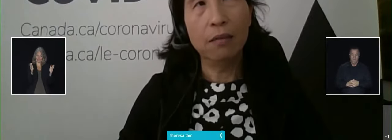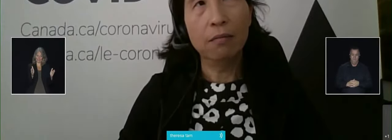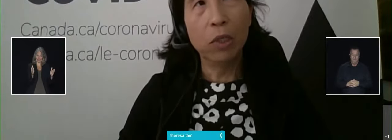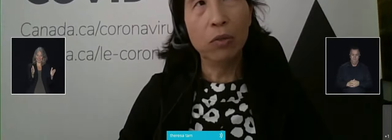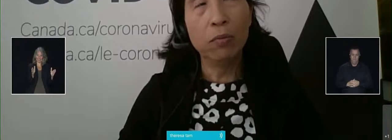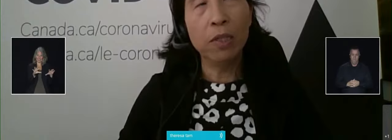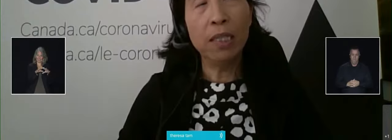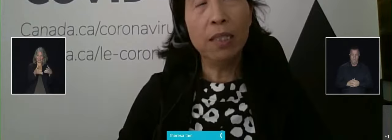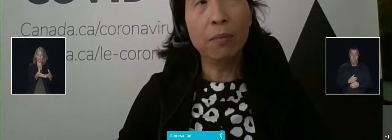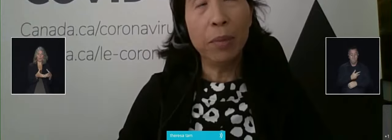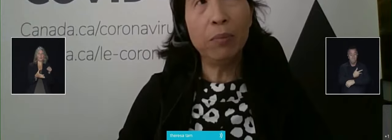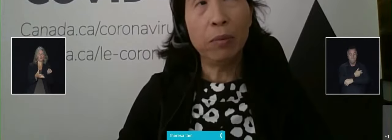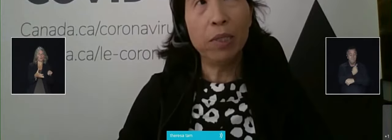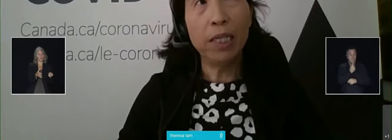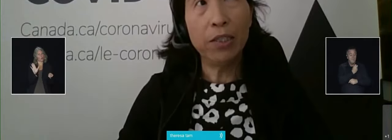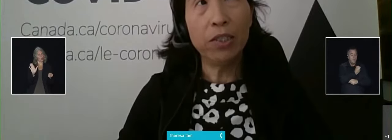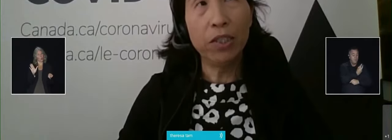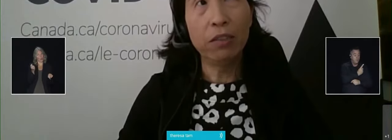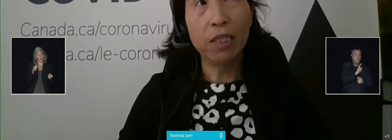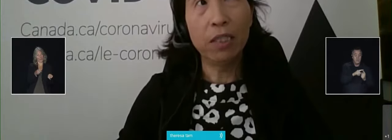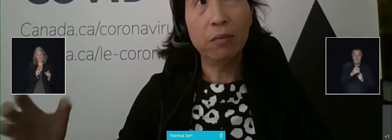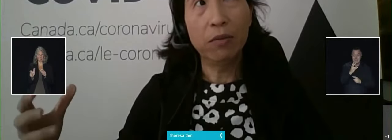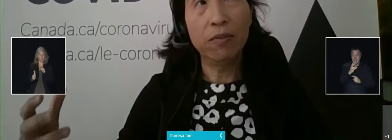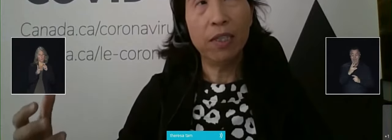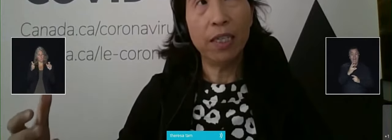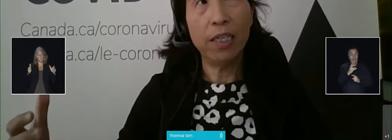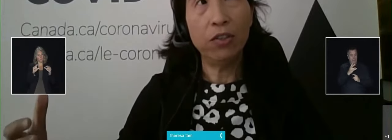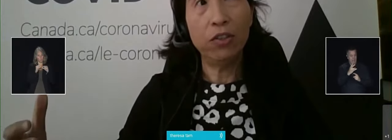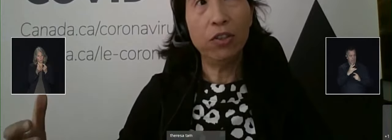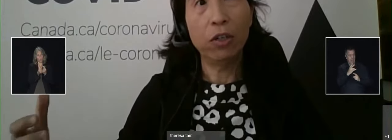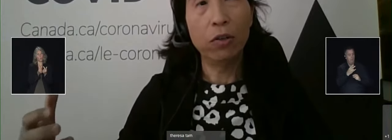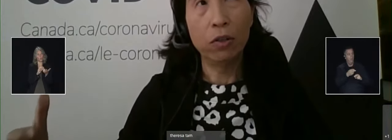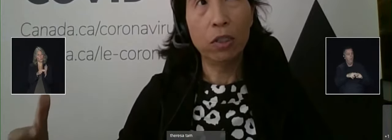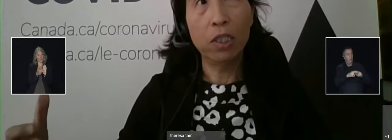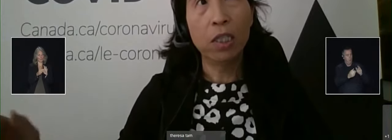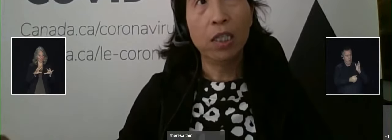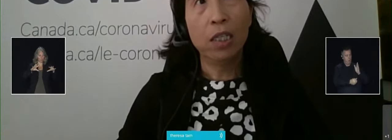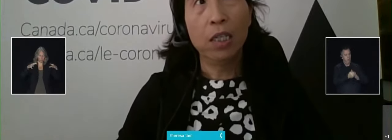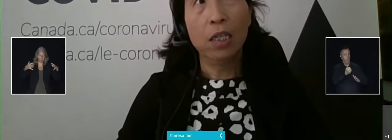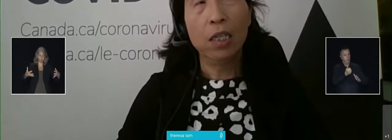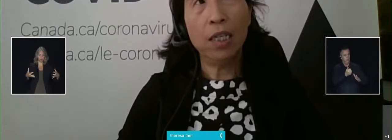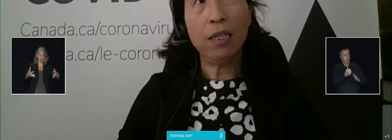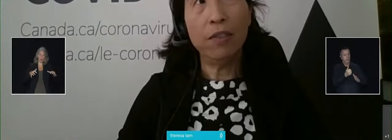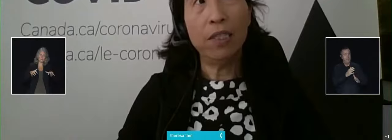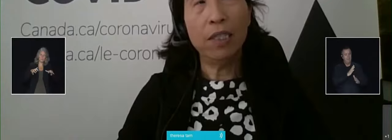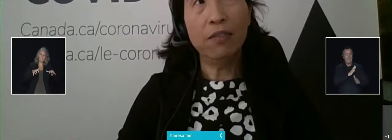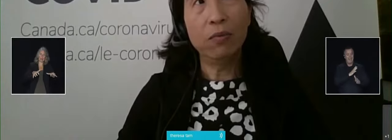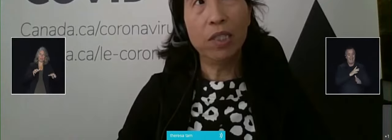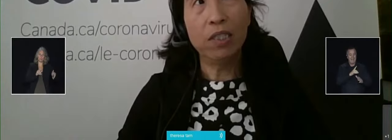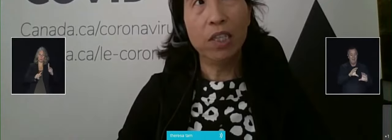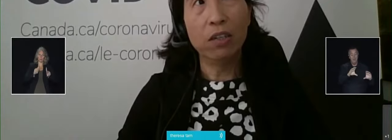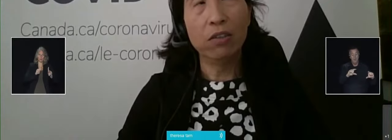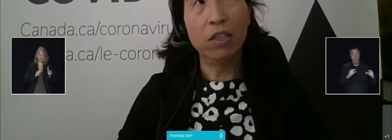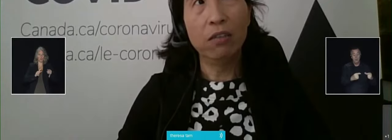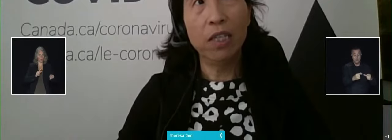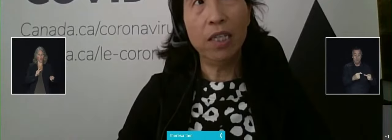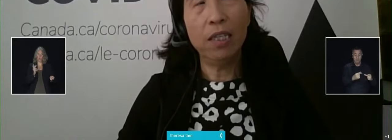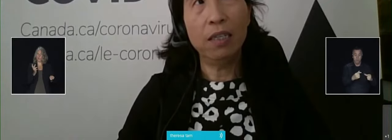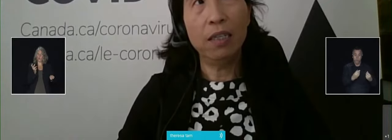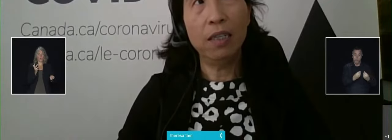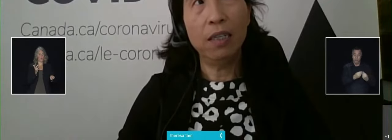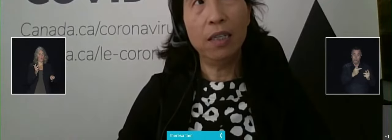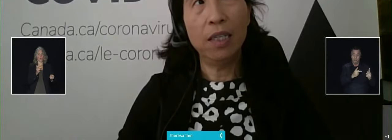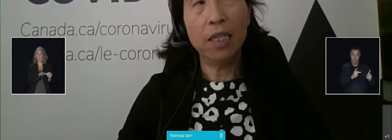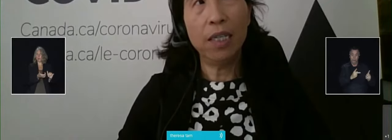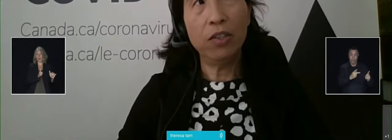are, you know, this is a big population, too, in terms of age cohort, they have a significant ways to go. So